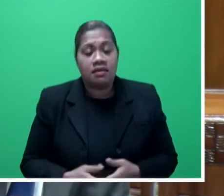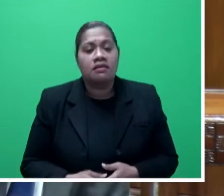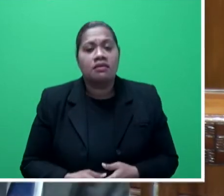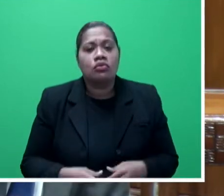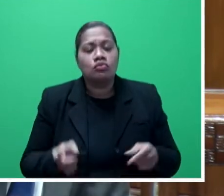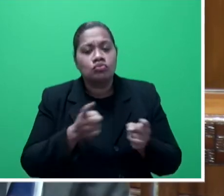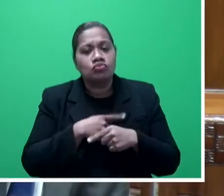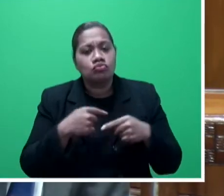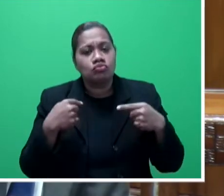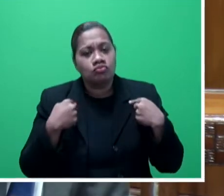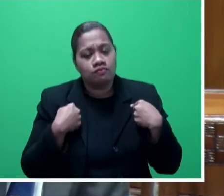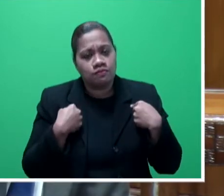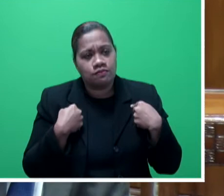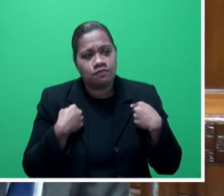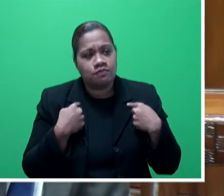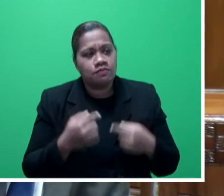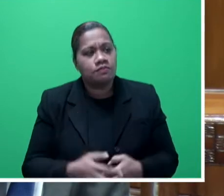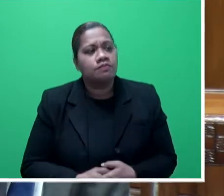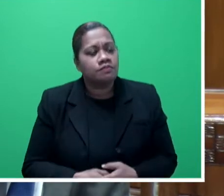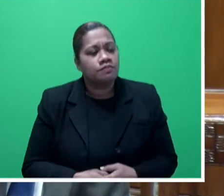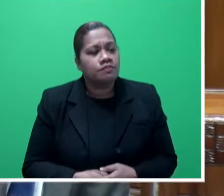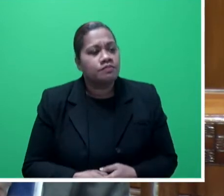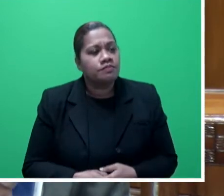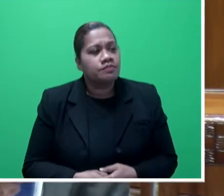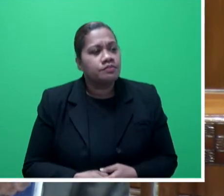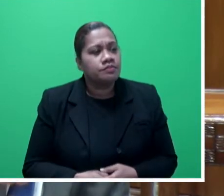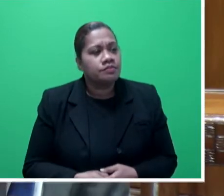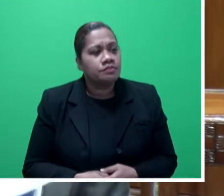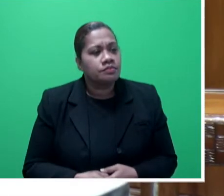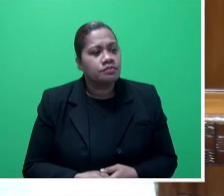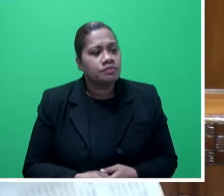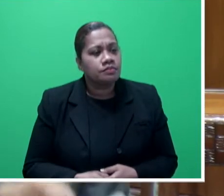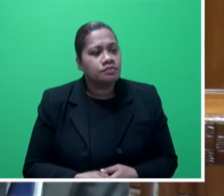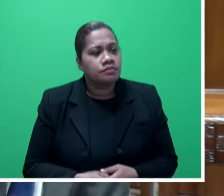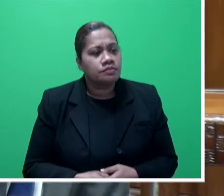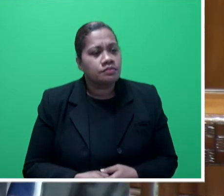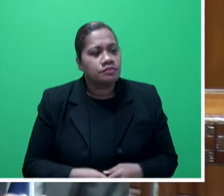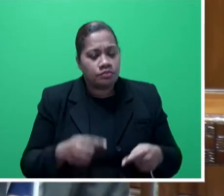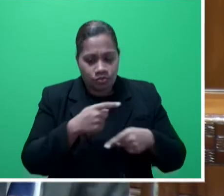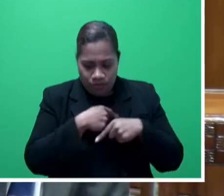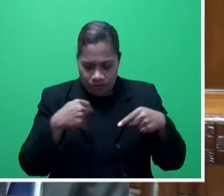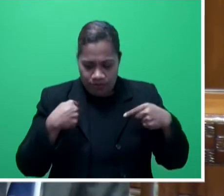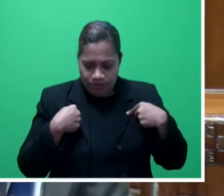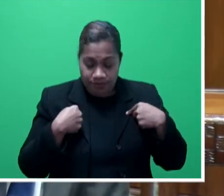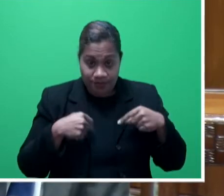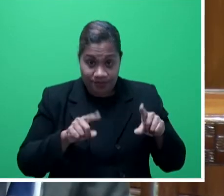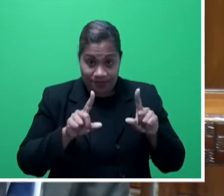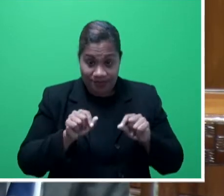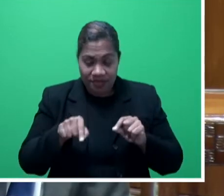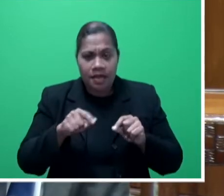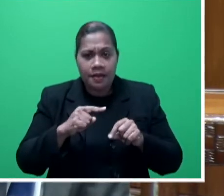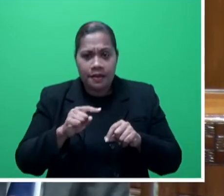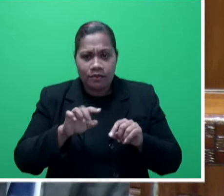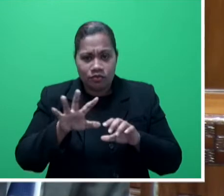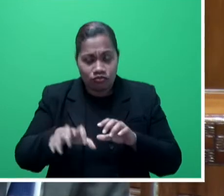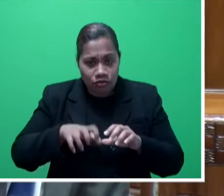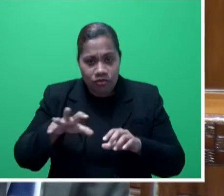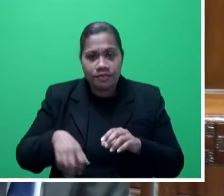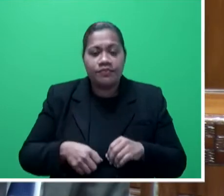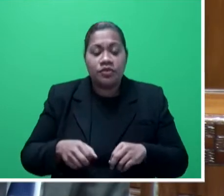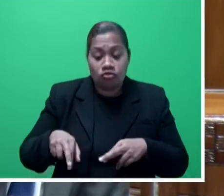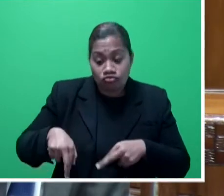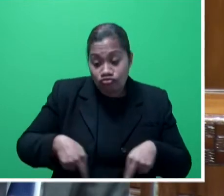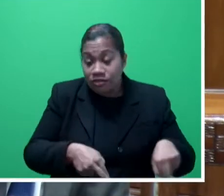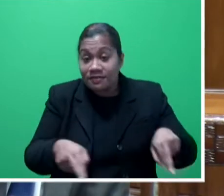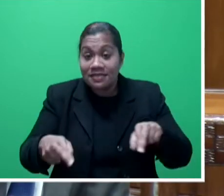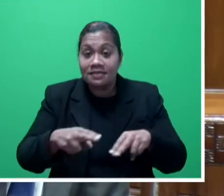we are undertaking desilting and dredging on about 29 creeks and rivers throughout Fiji, at the